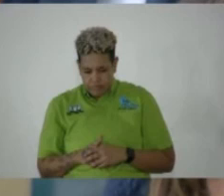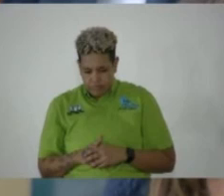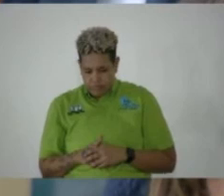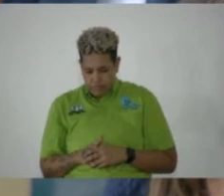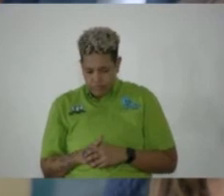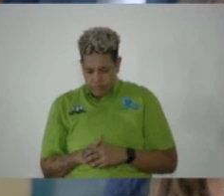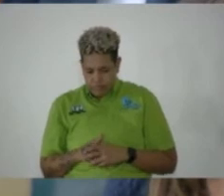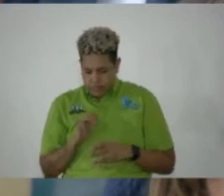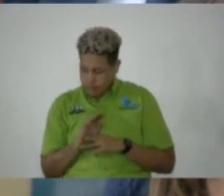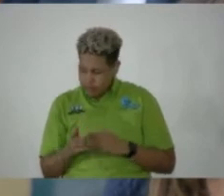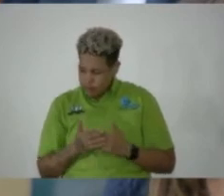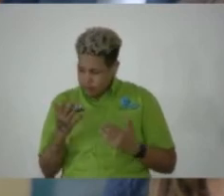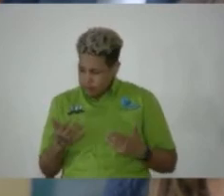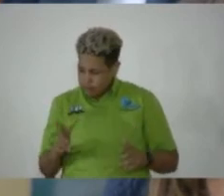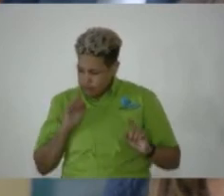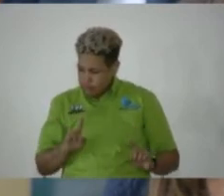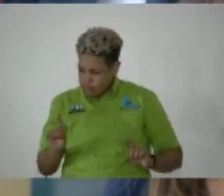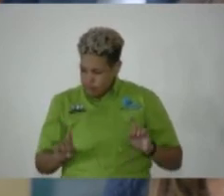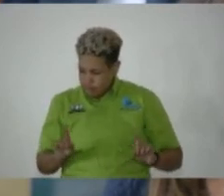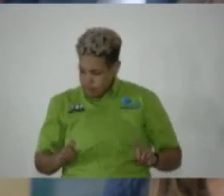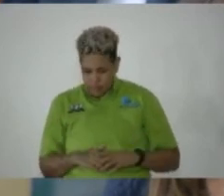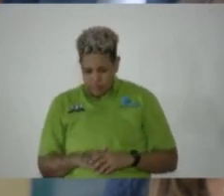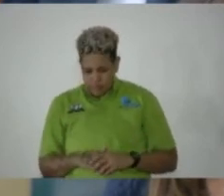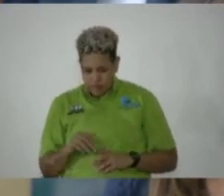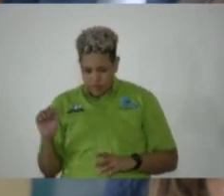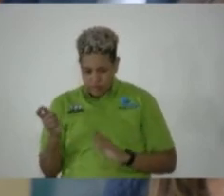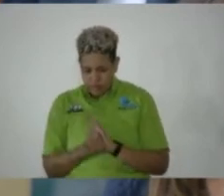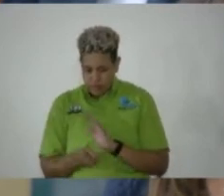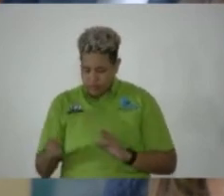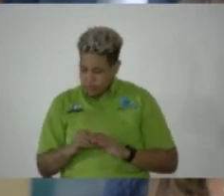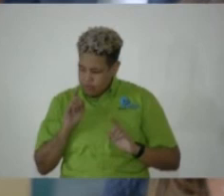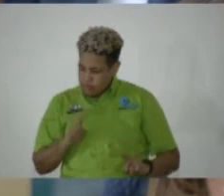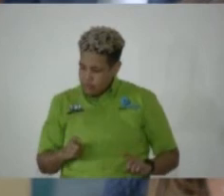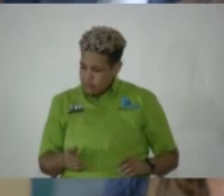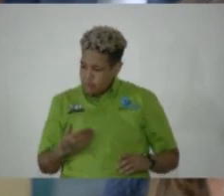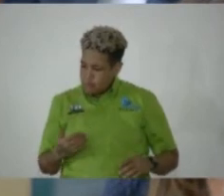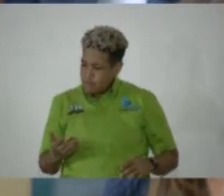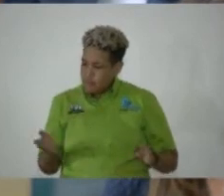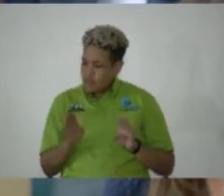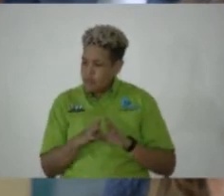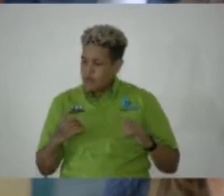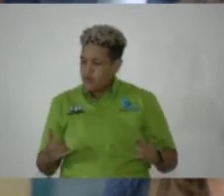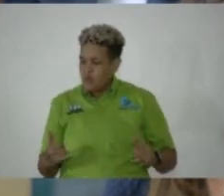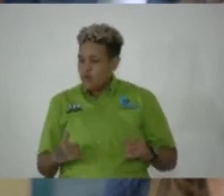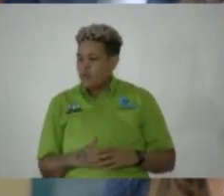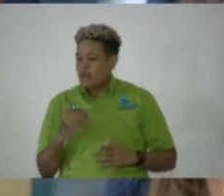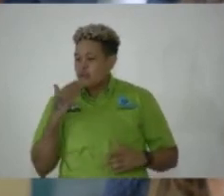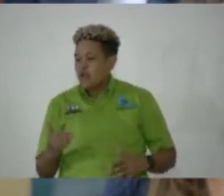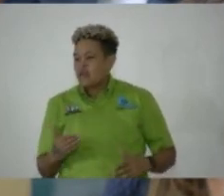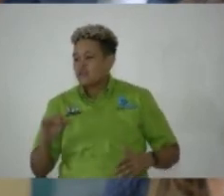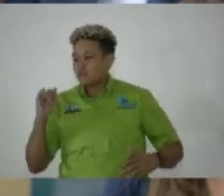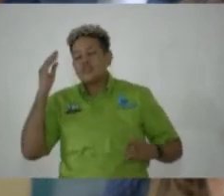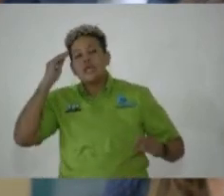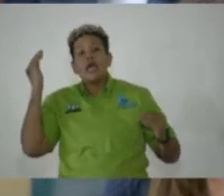are you almost finished answering your question? You're at 10 minutes in answering. Yes, I'm, I'm up. I'm wrapping up. Thank you, Minister. And just